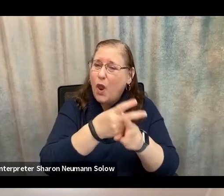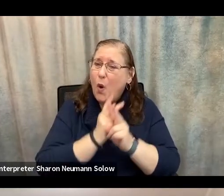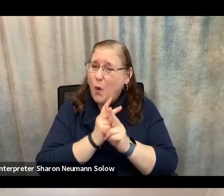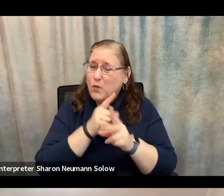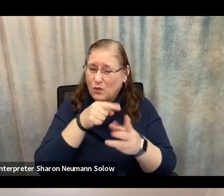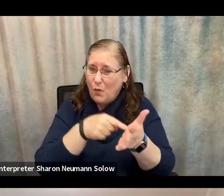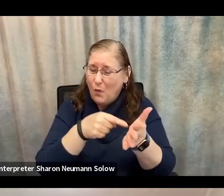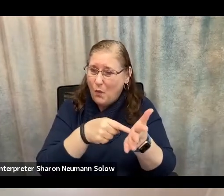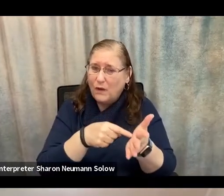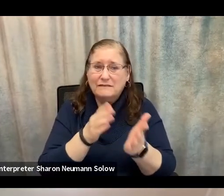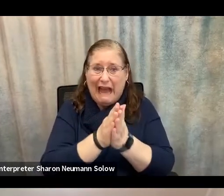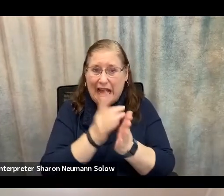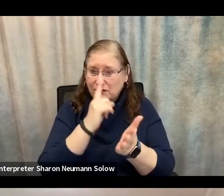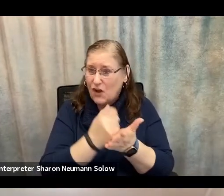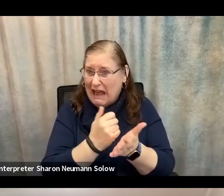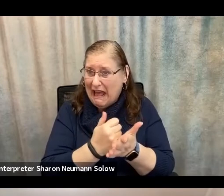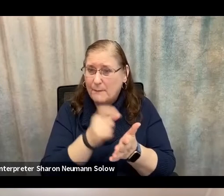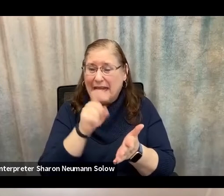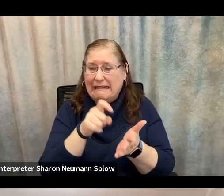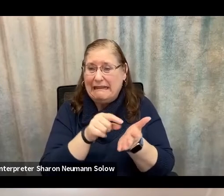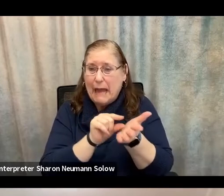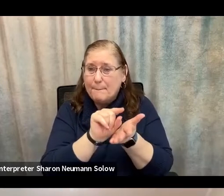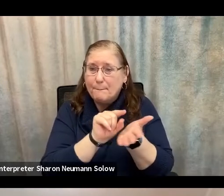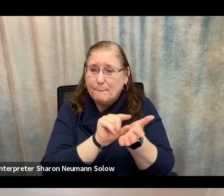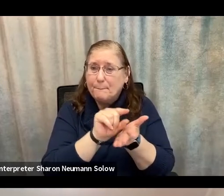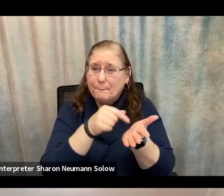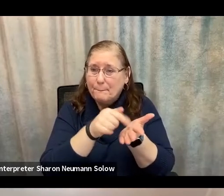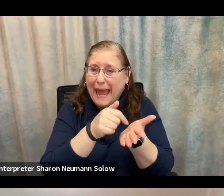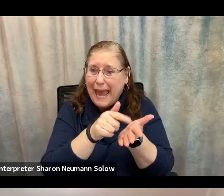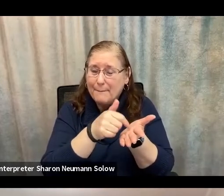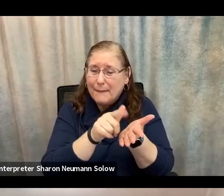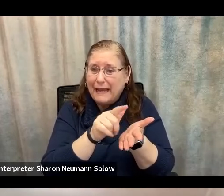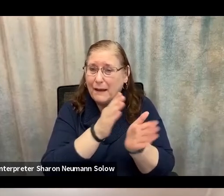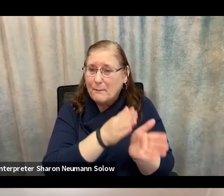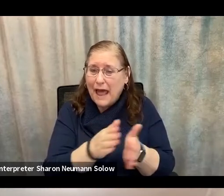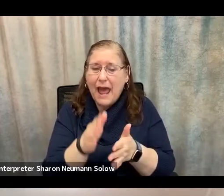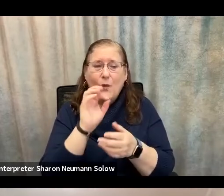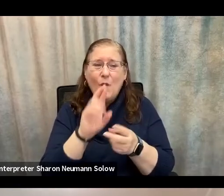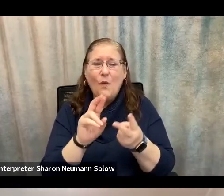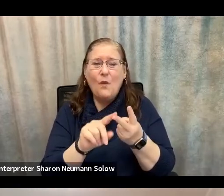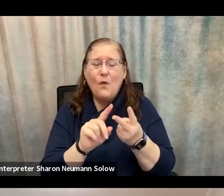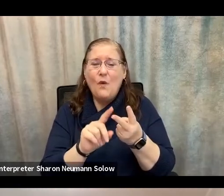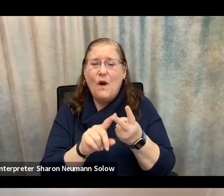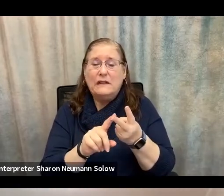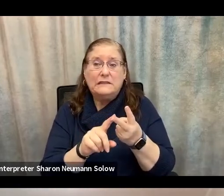saying, hey, I can't, I need some sort of payment plan, or is there any sort of